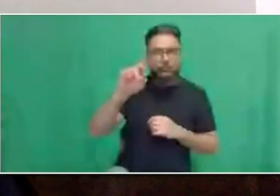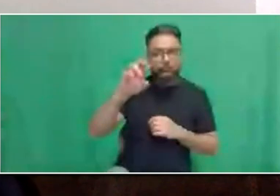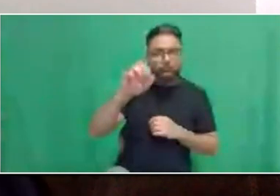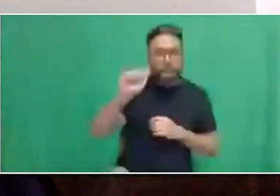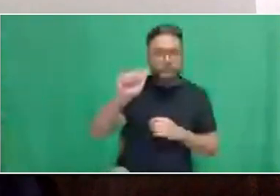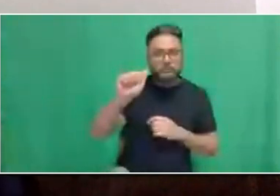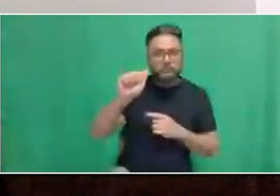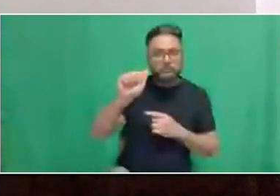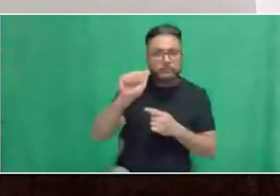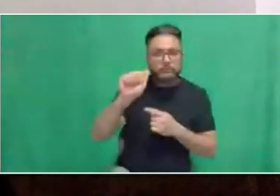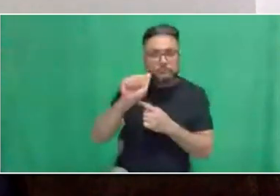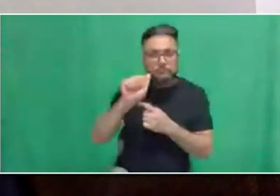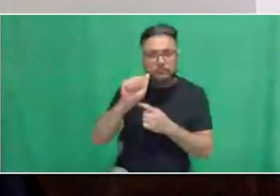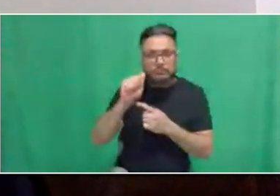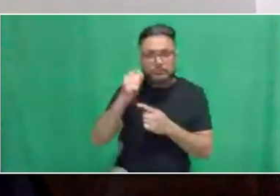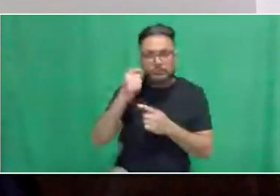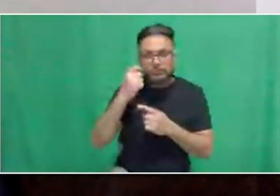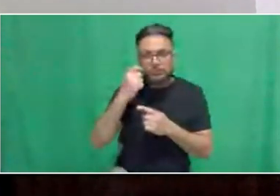My apologies.